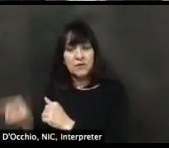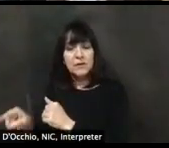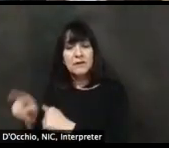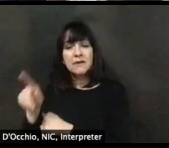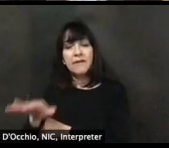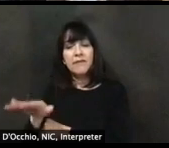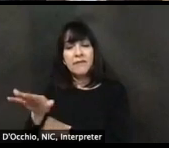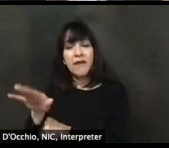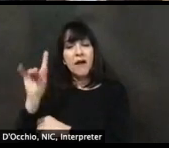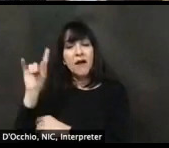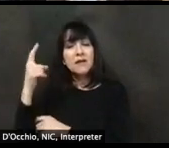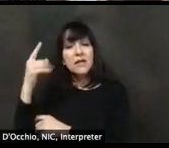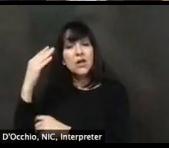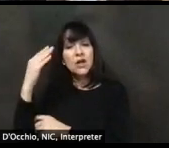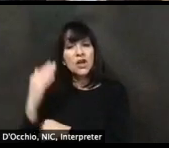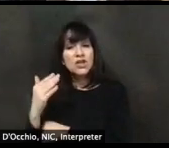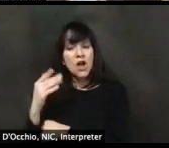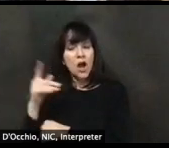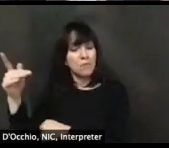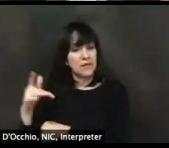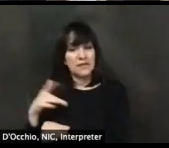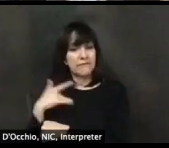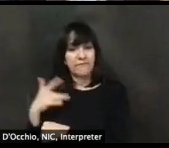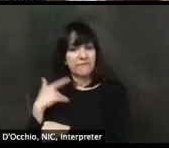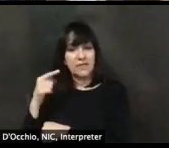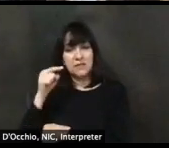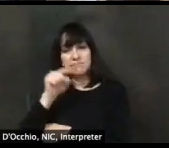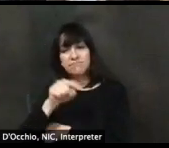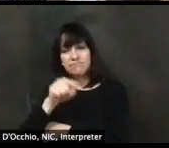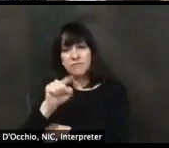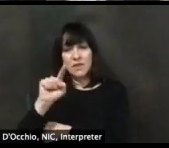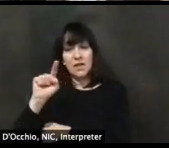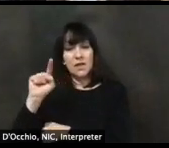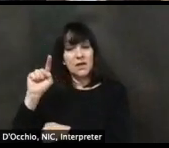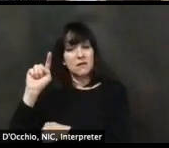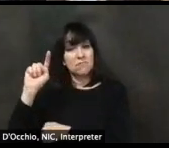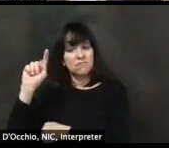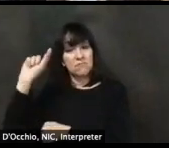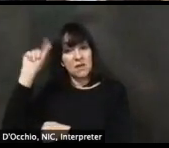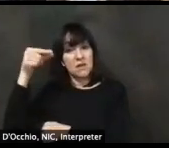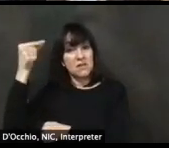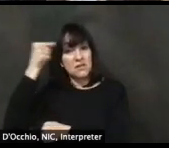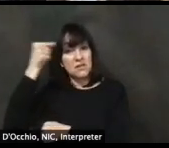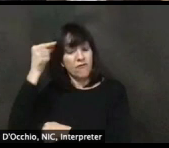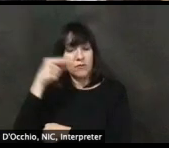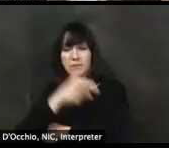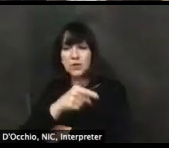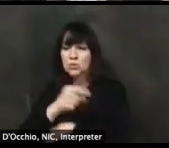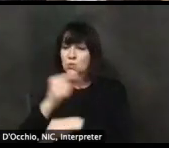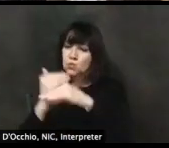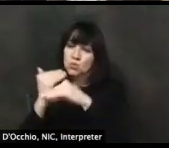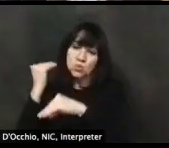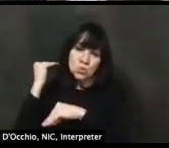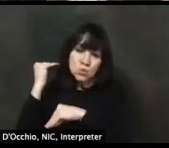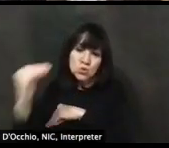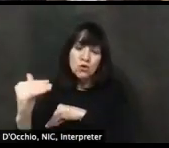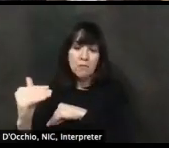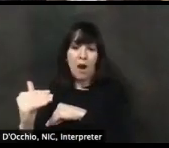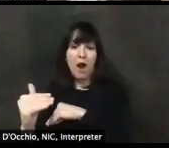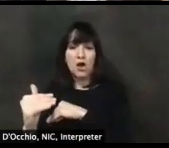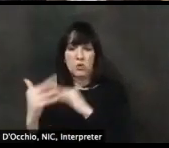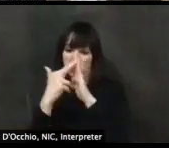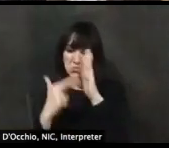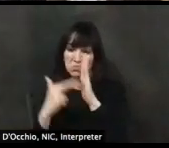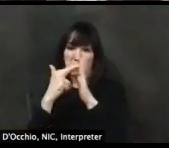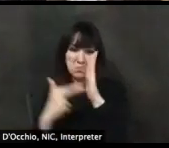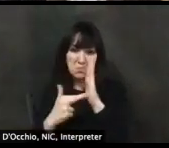is concerned that government has gone too far with some of these restrictions. We see that a lot in, in our, uh, social media comment sections. Can you just talk about the